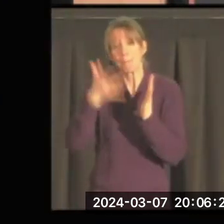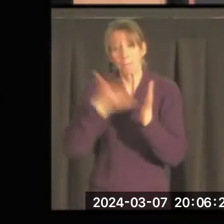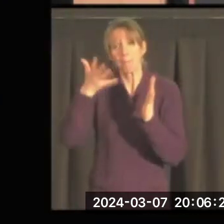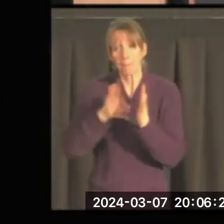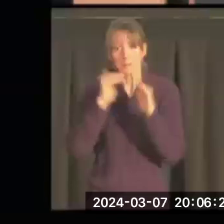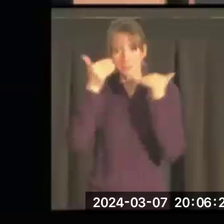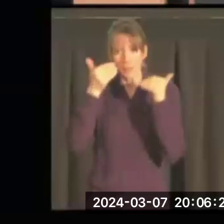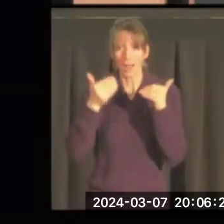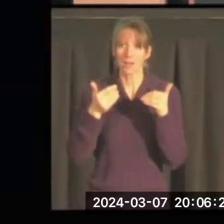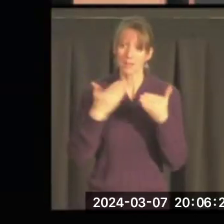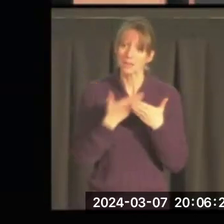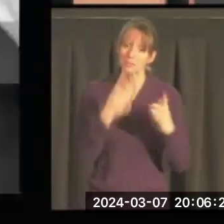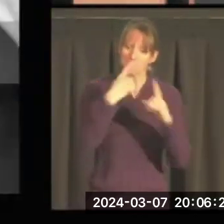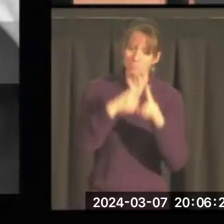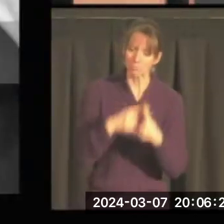When things were good.